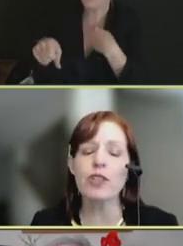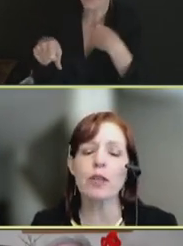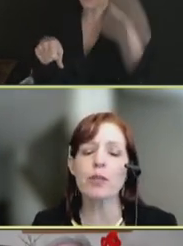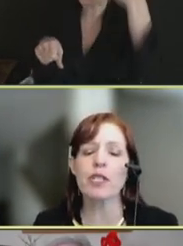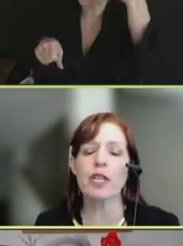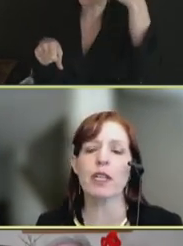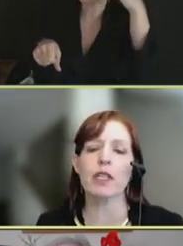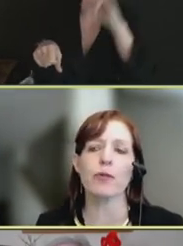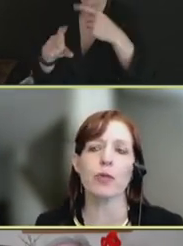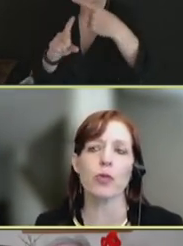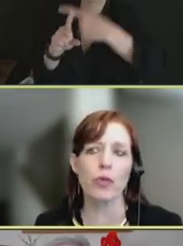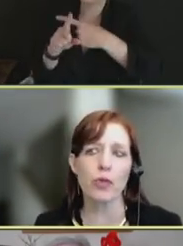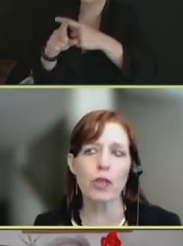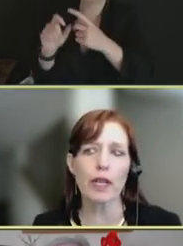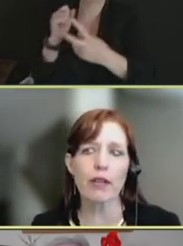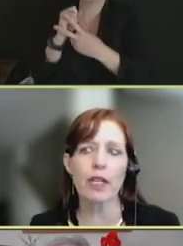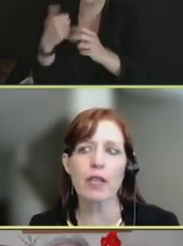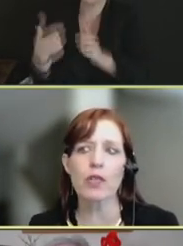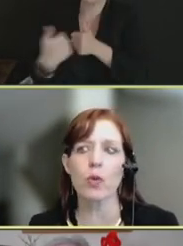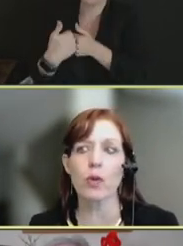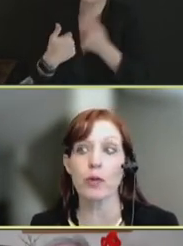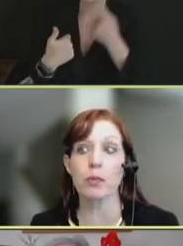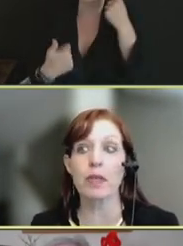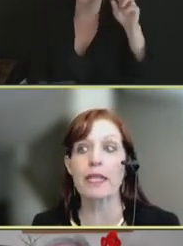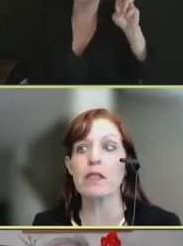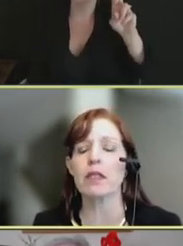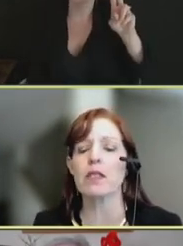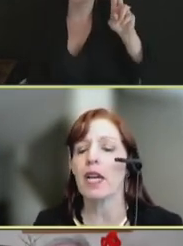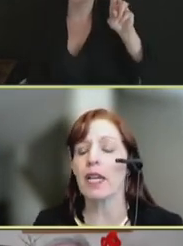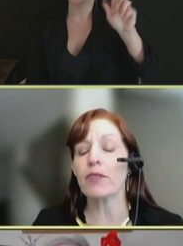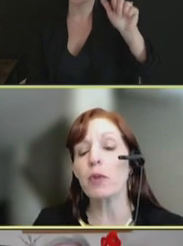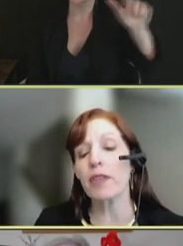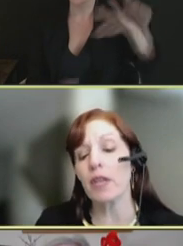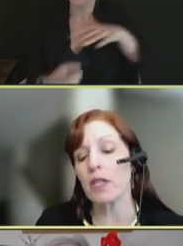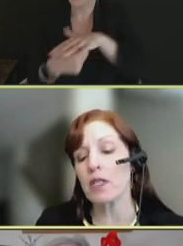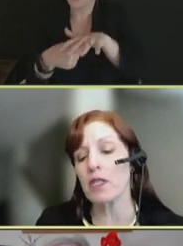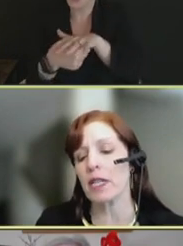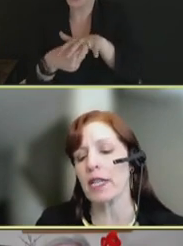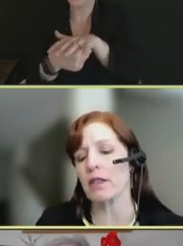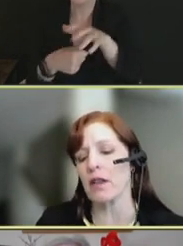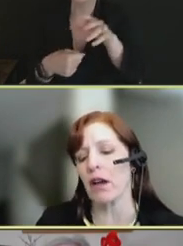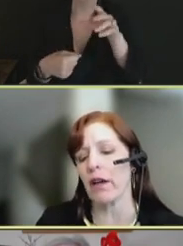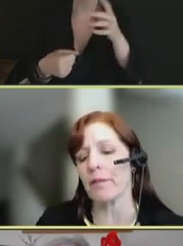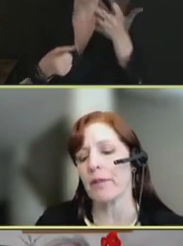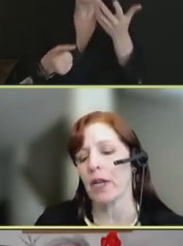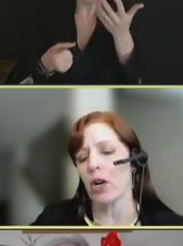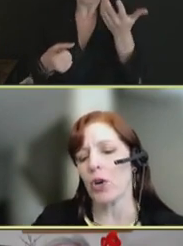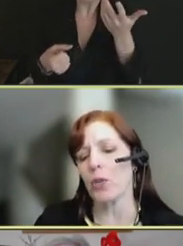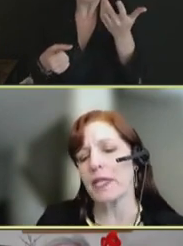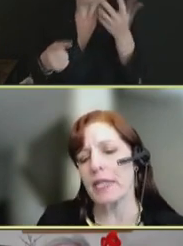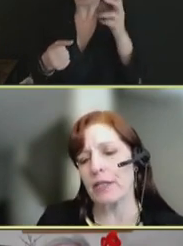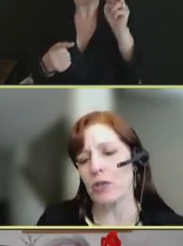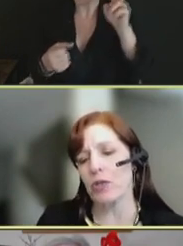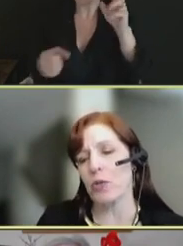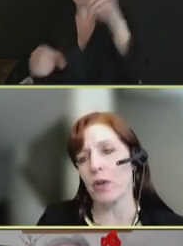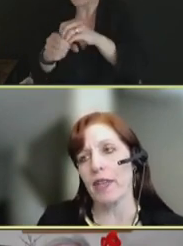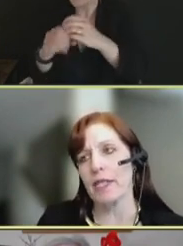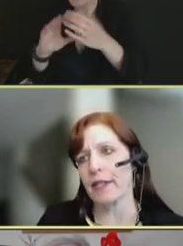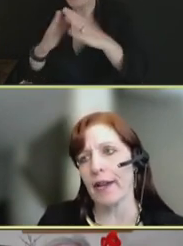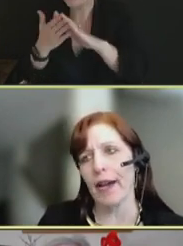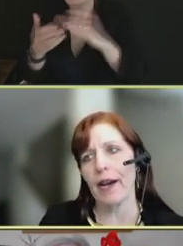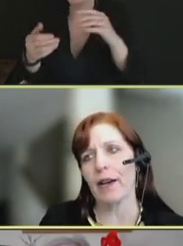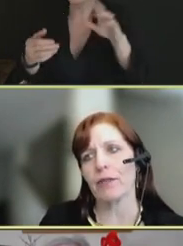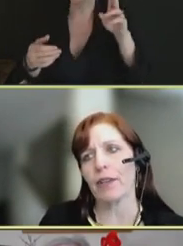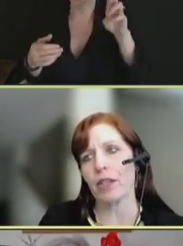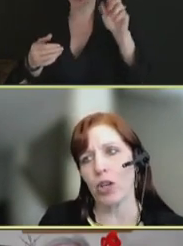challenging, particularly for rural areas or for places, even within cities, urban deserts where they